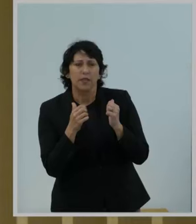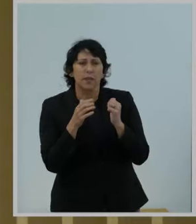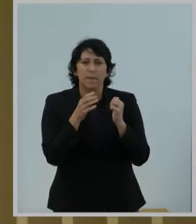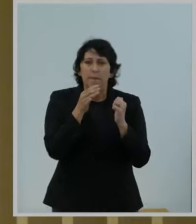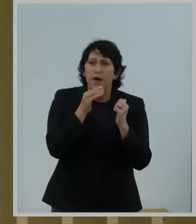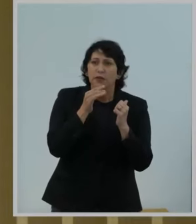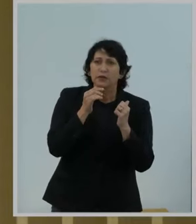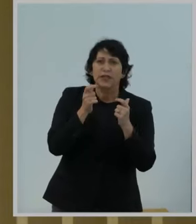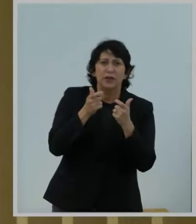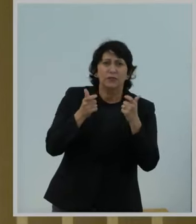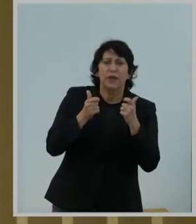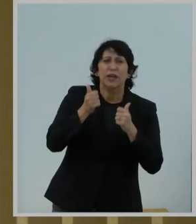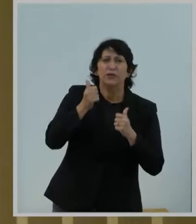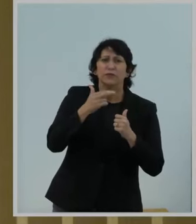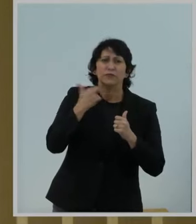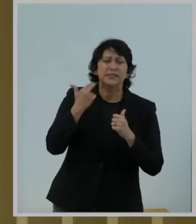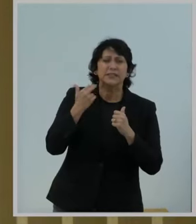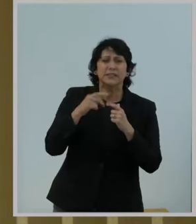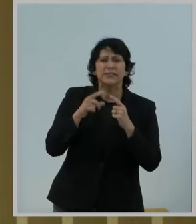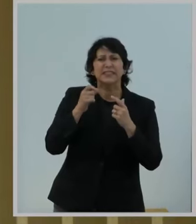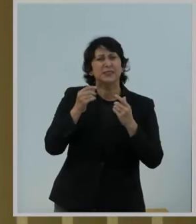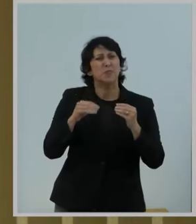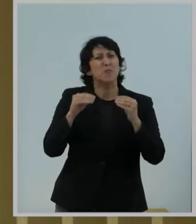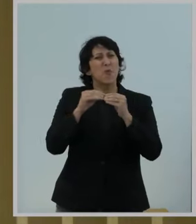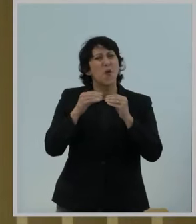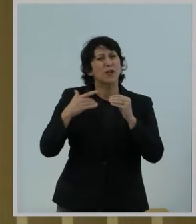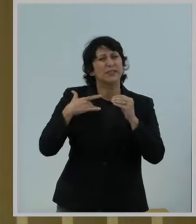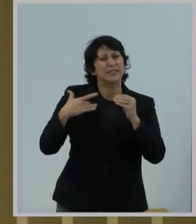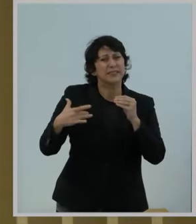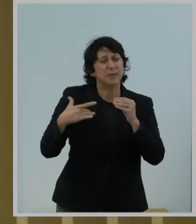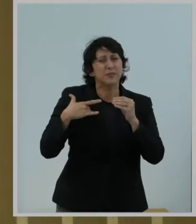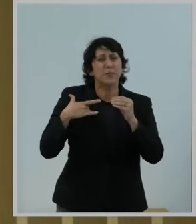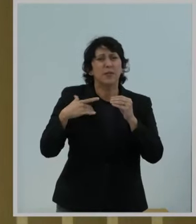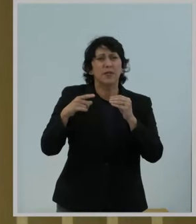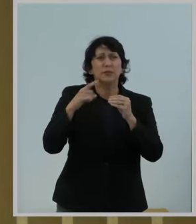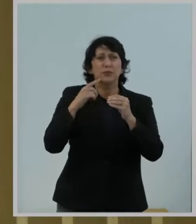two to three times more susceptible to pregnancy-related deaths.